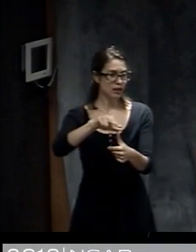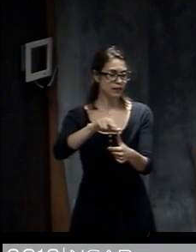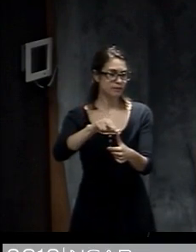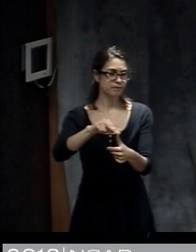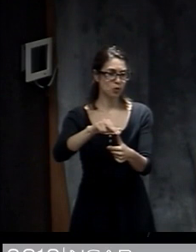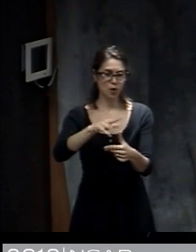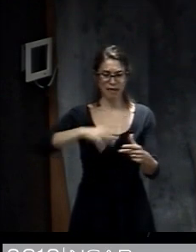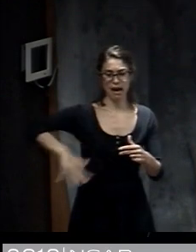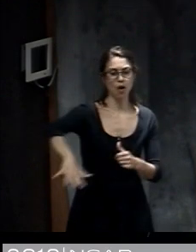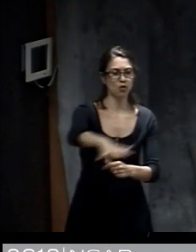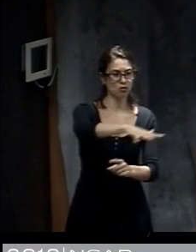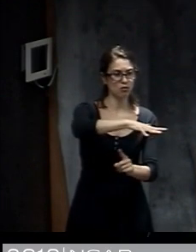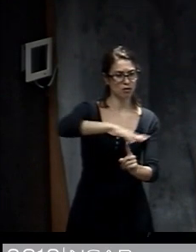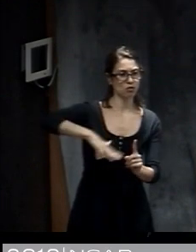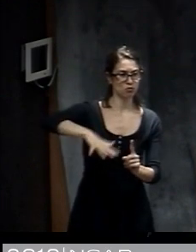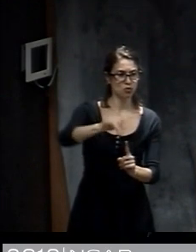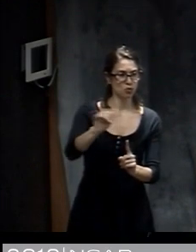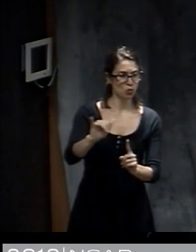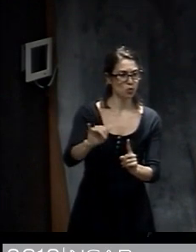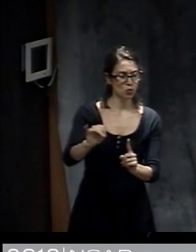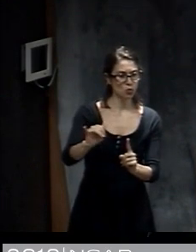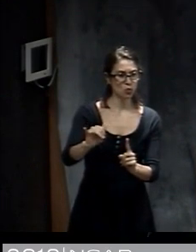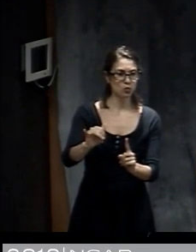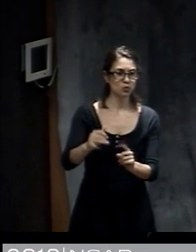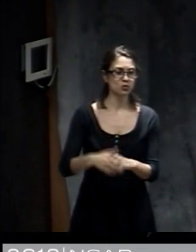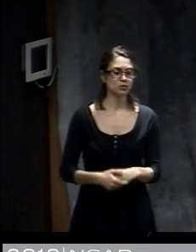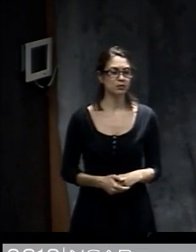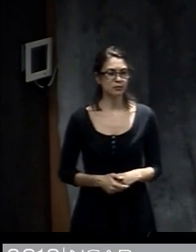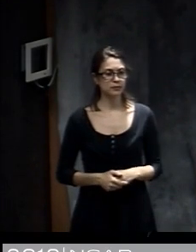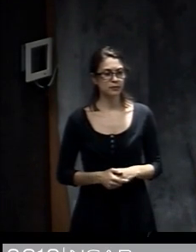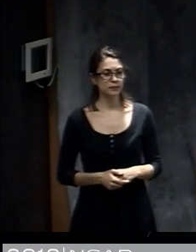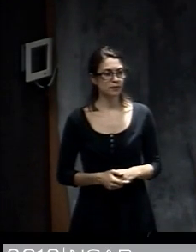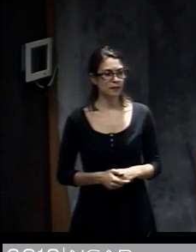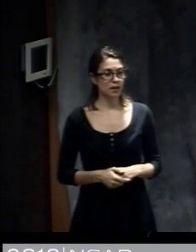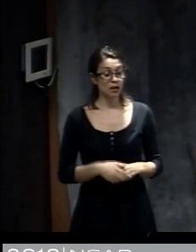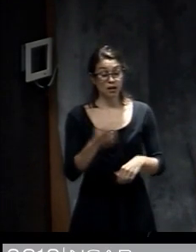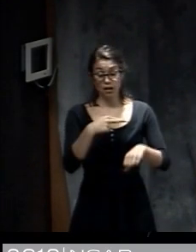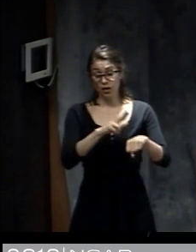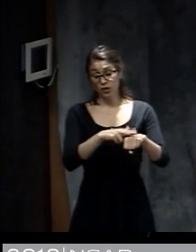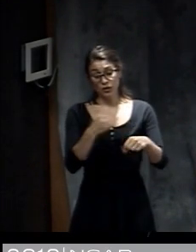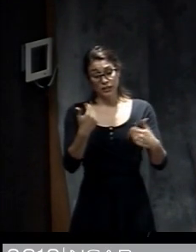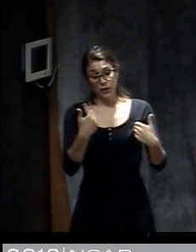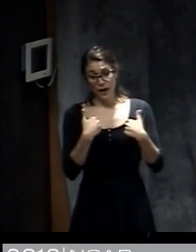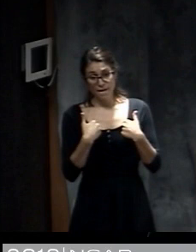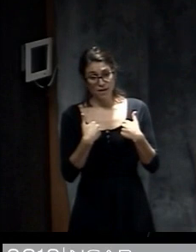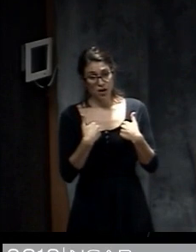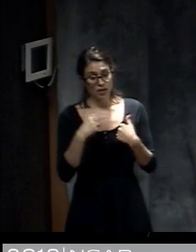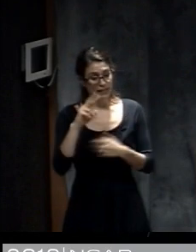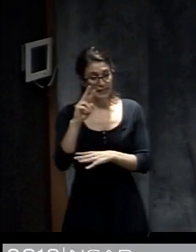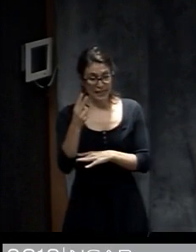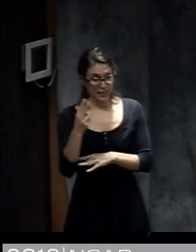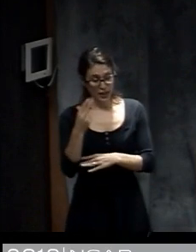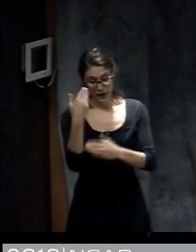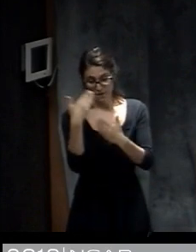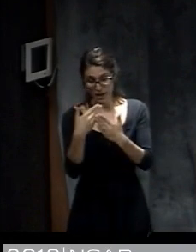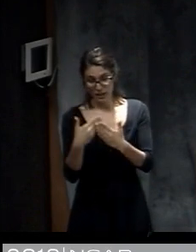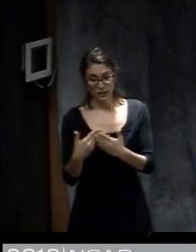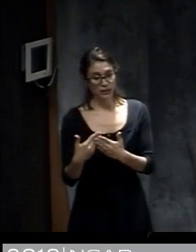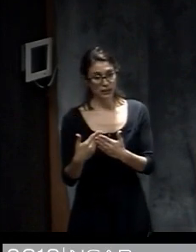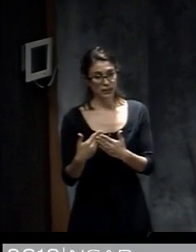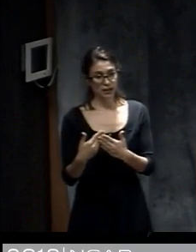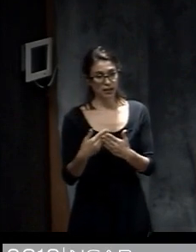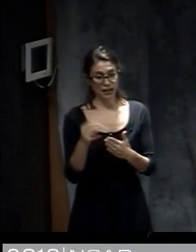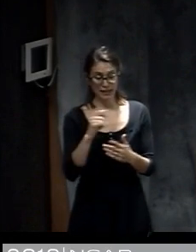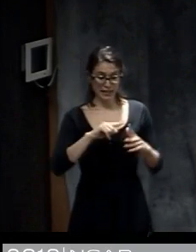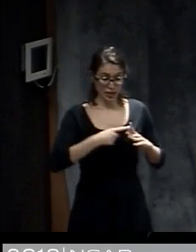bands. So tornadoes can be a risk even within the high winds of the hurricane. And then, of course, you have all the secondary effects. So all of these initial hazards